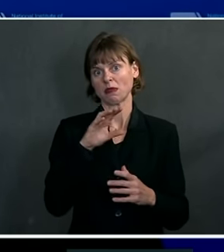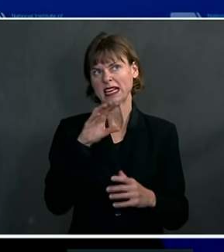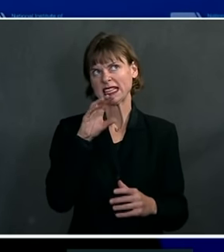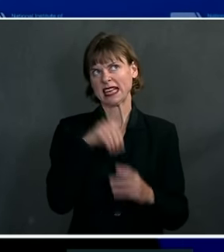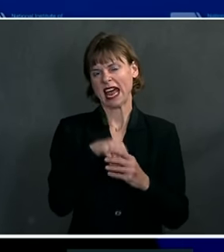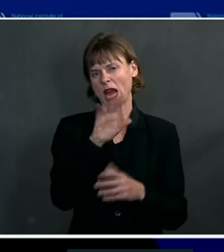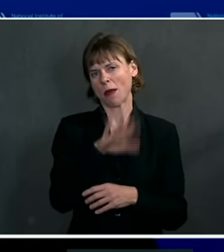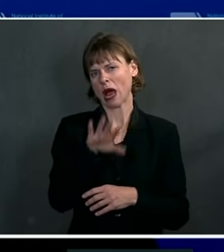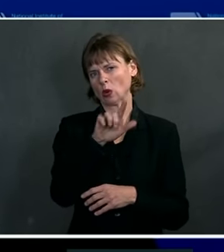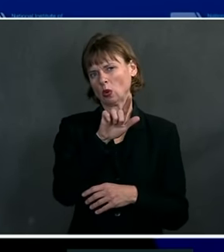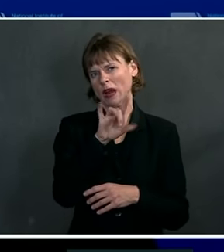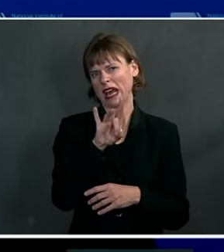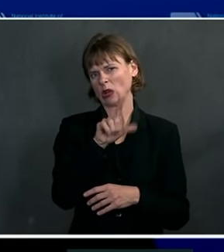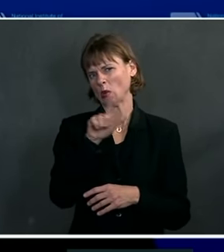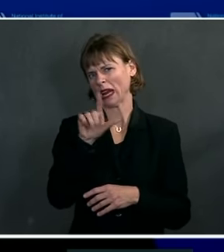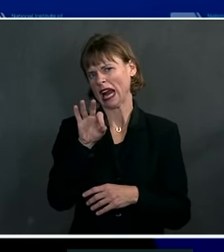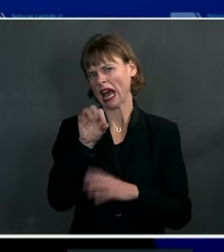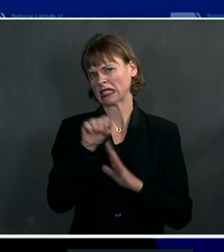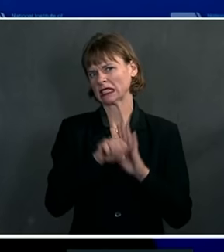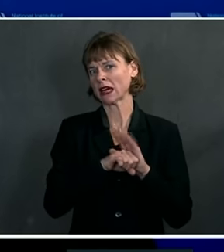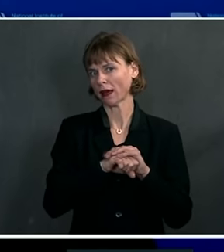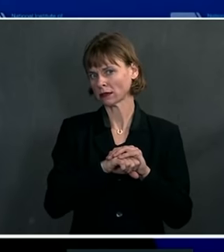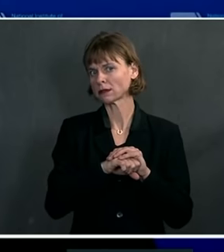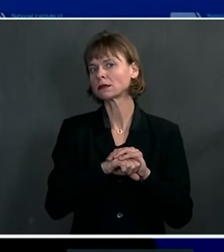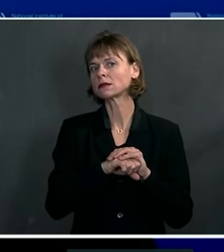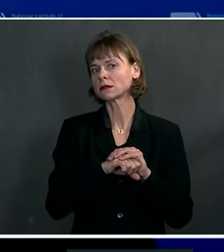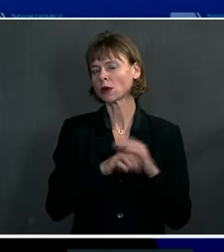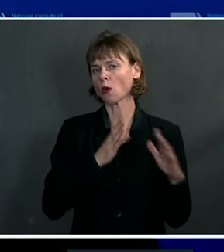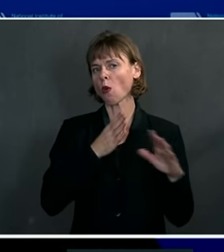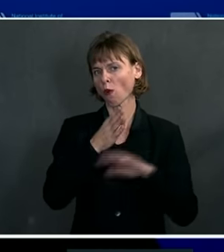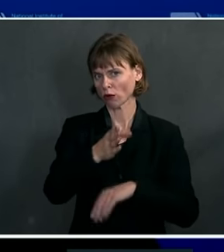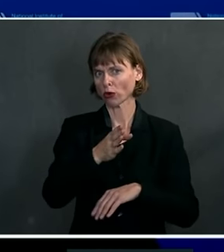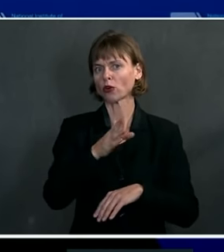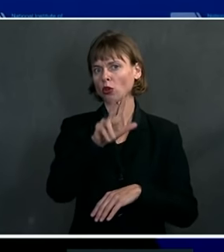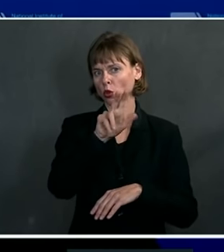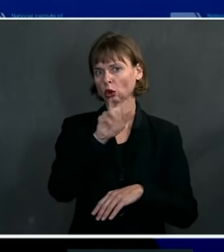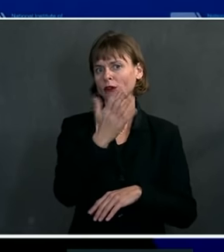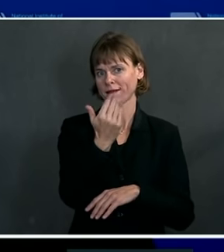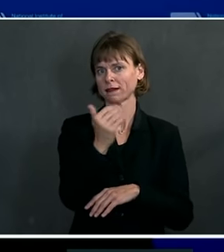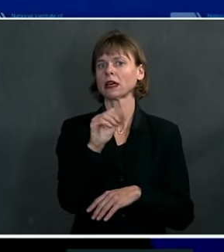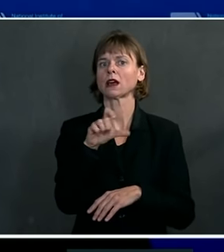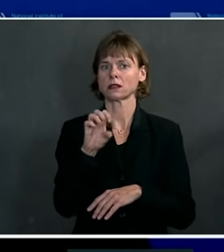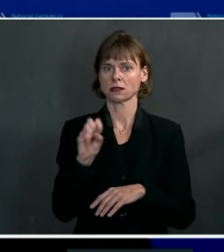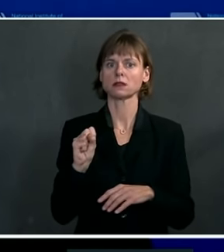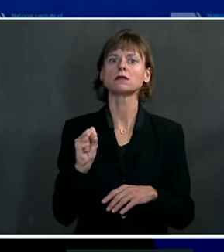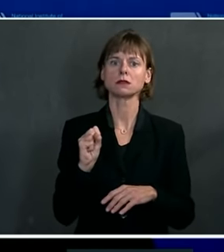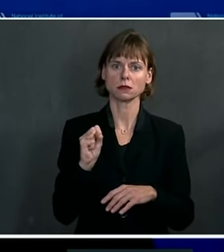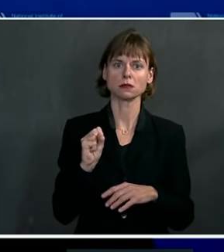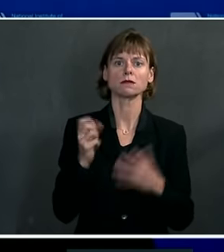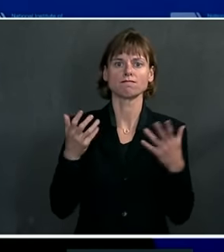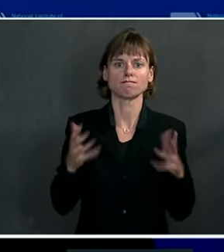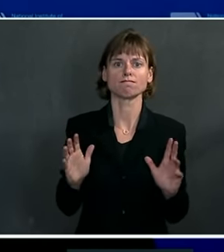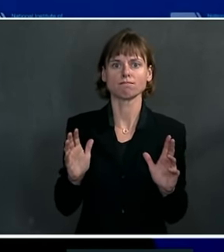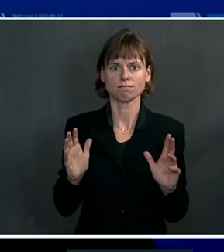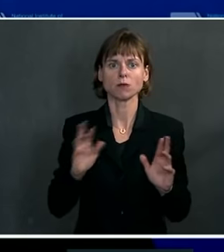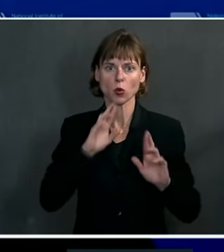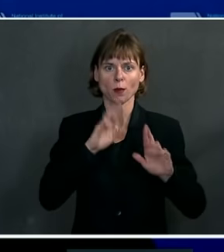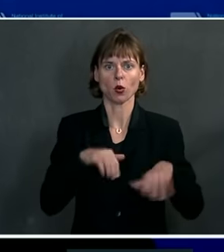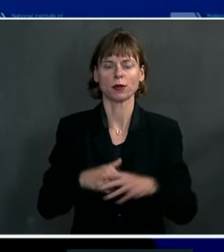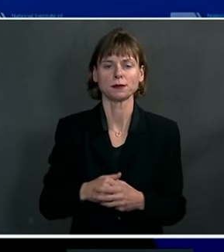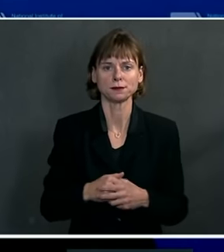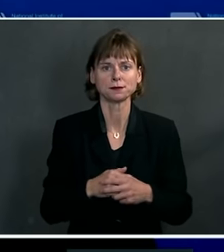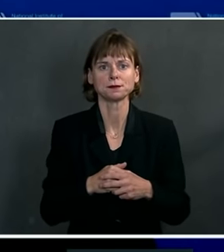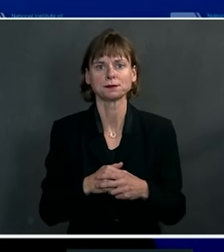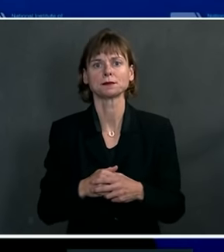28 or 29 states and more than 315 cases that have all been reported.